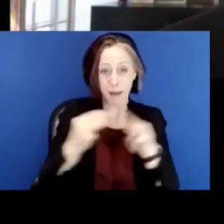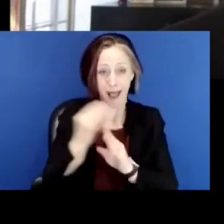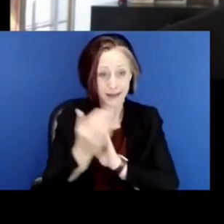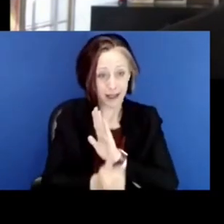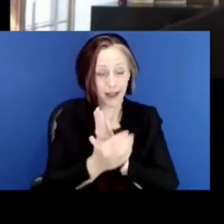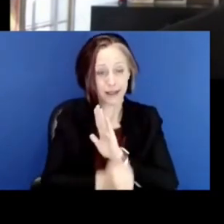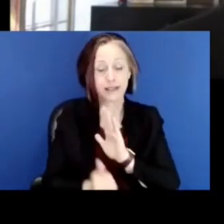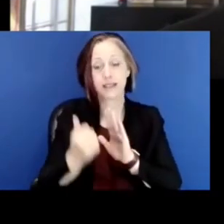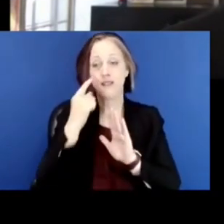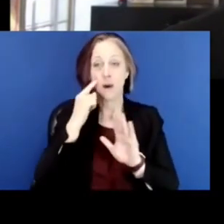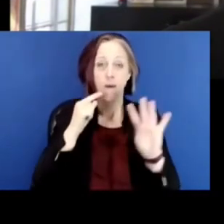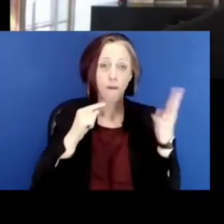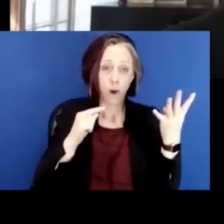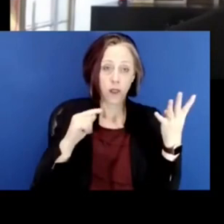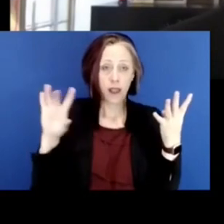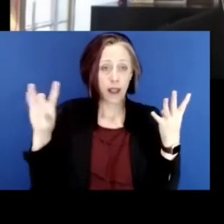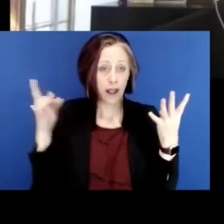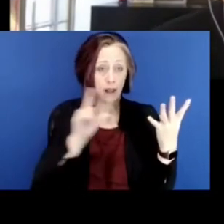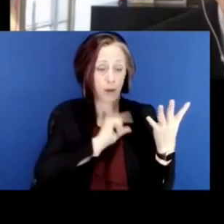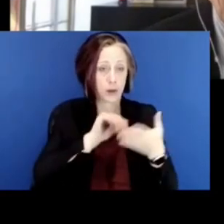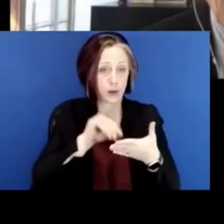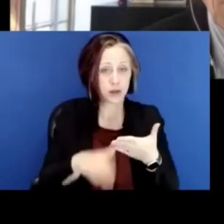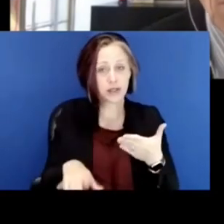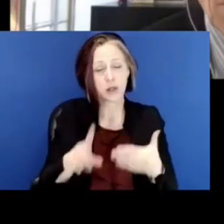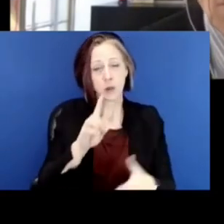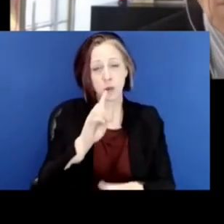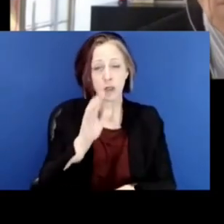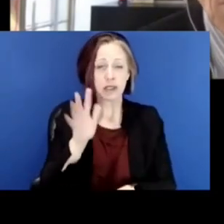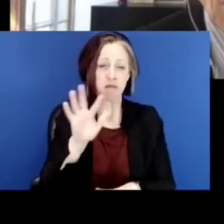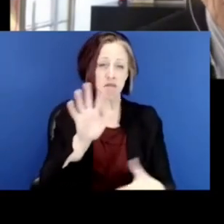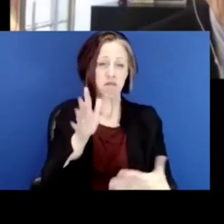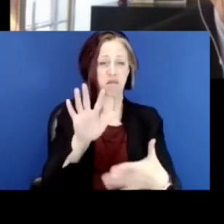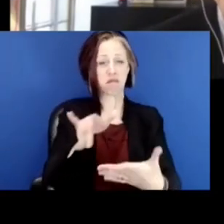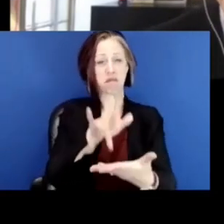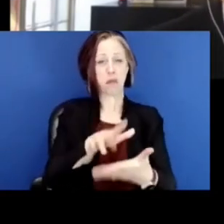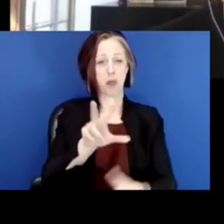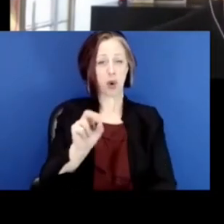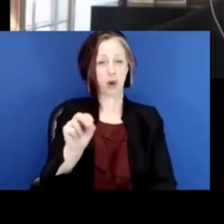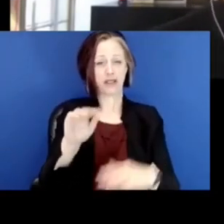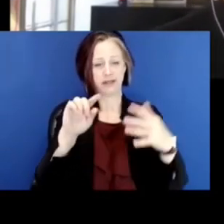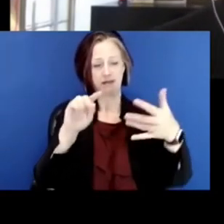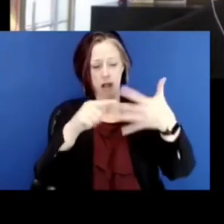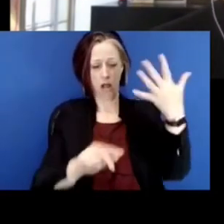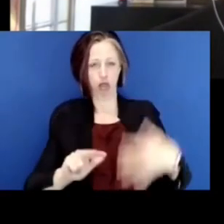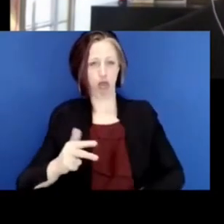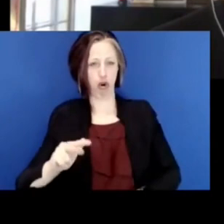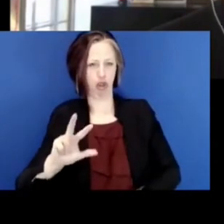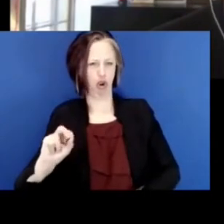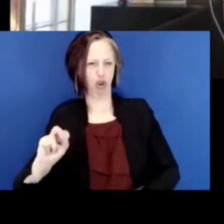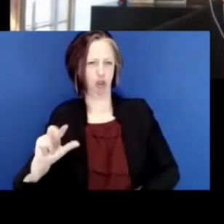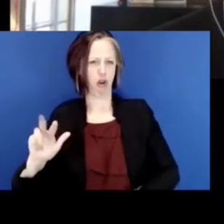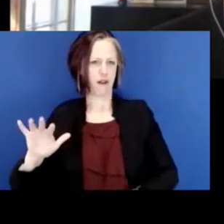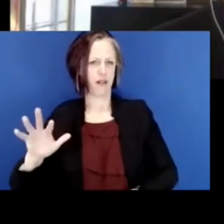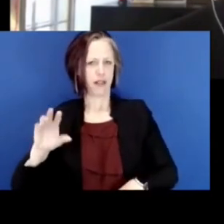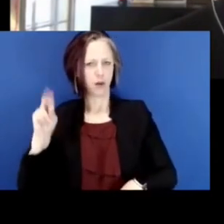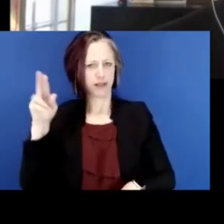fourth and eighth graders, were somewhere in the mid-30s, 30th to 35th in